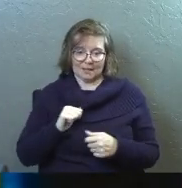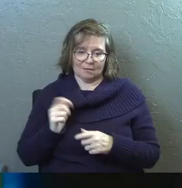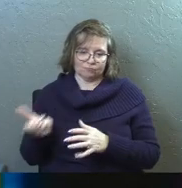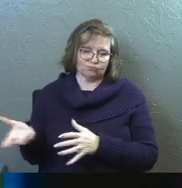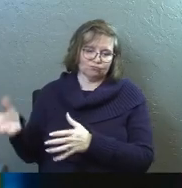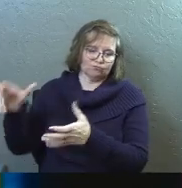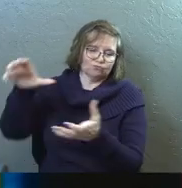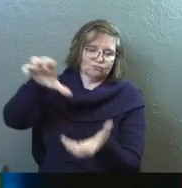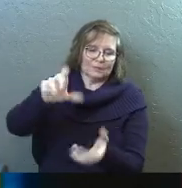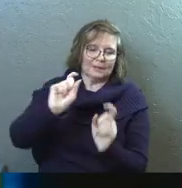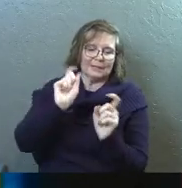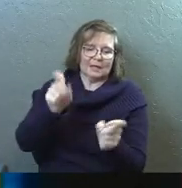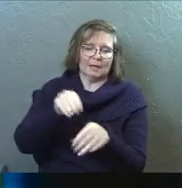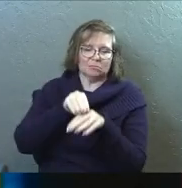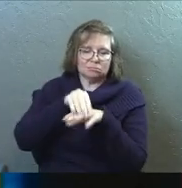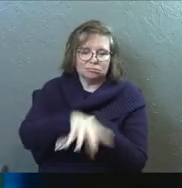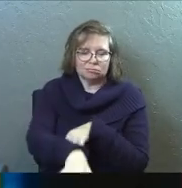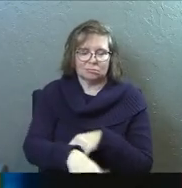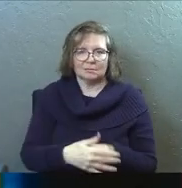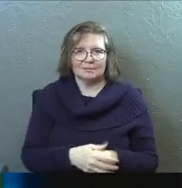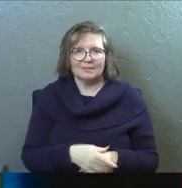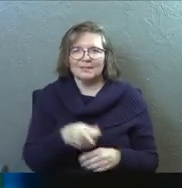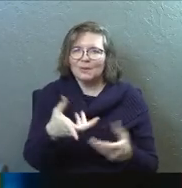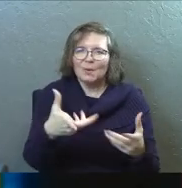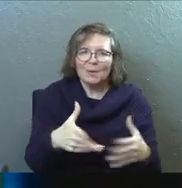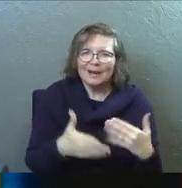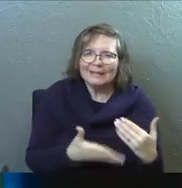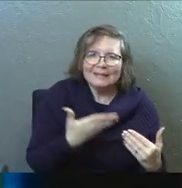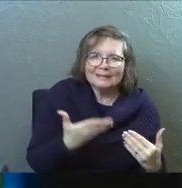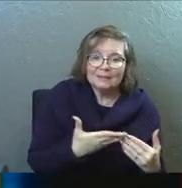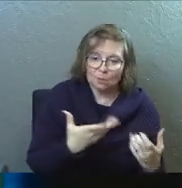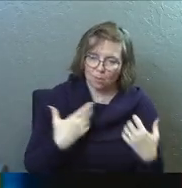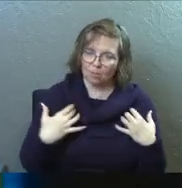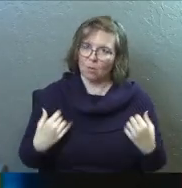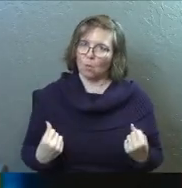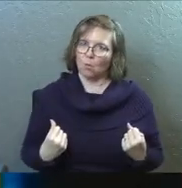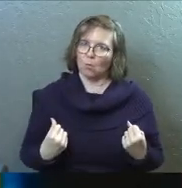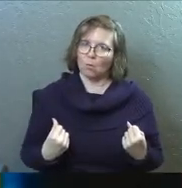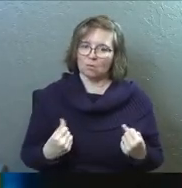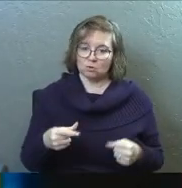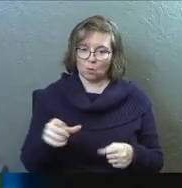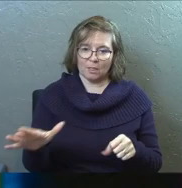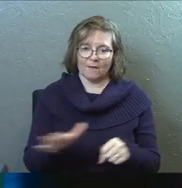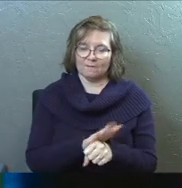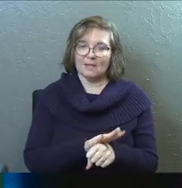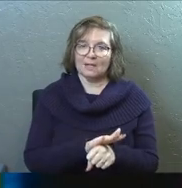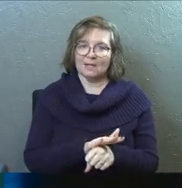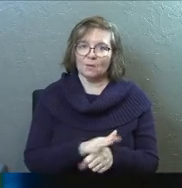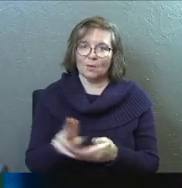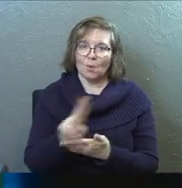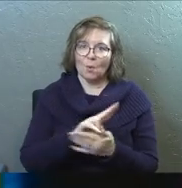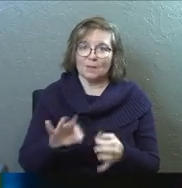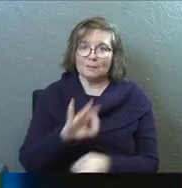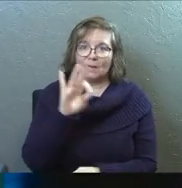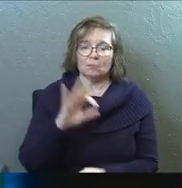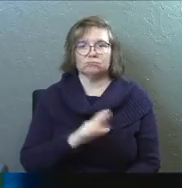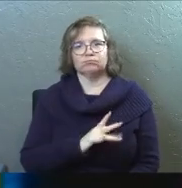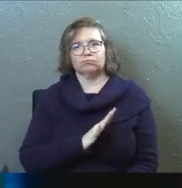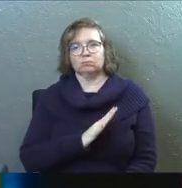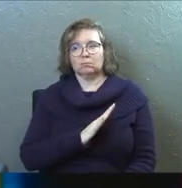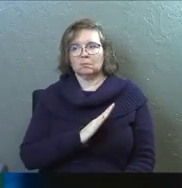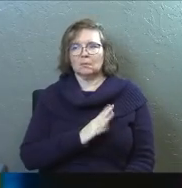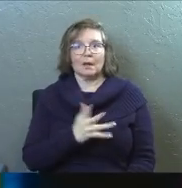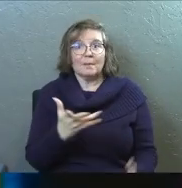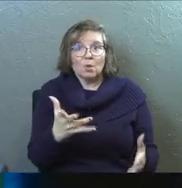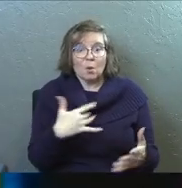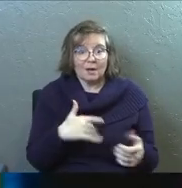that. You don't want easy. You want boldness. So they're filled with the Holy Spirit, which is cool because wait,